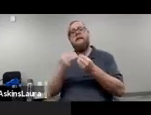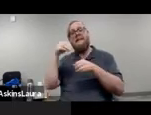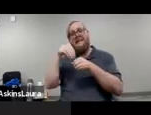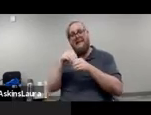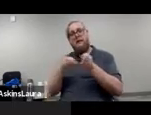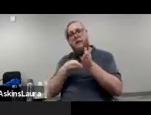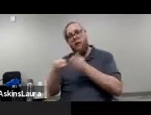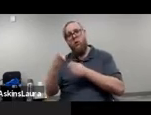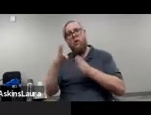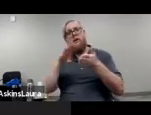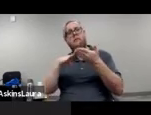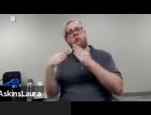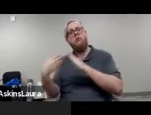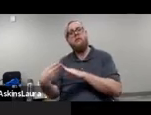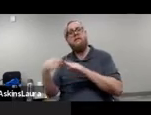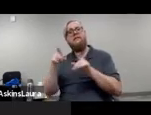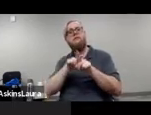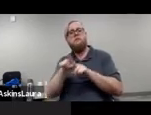as well.